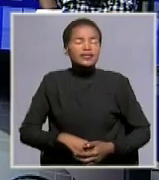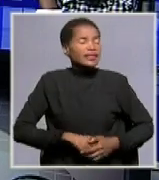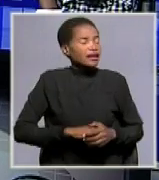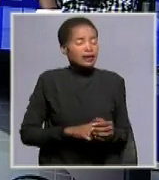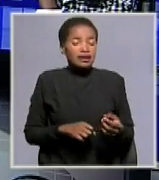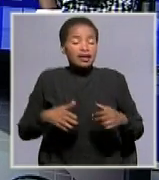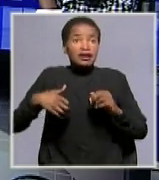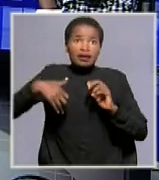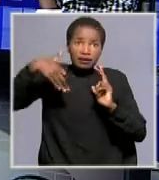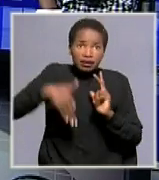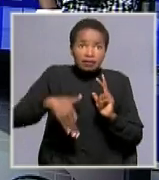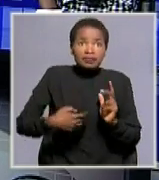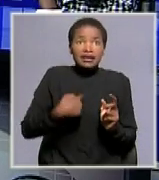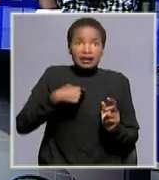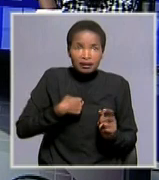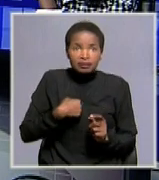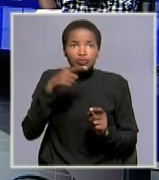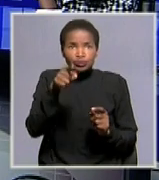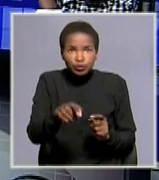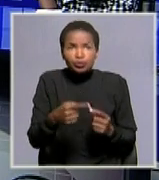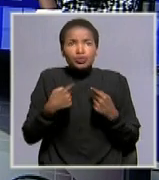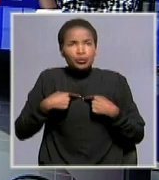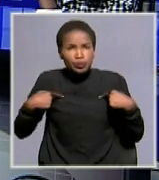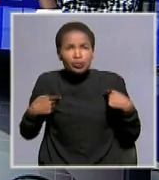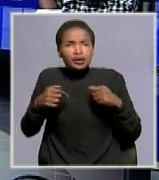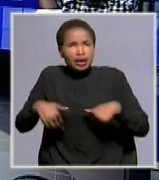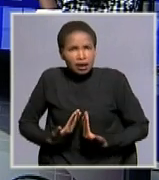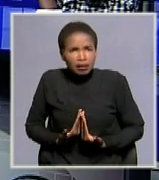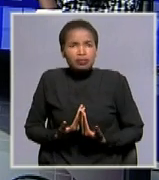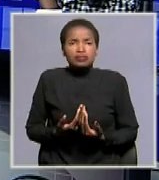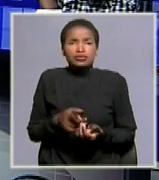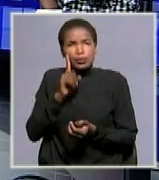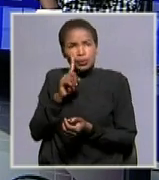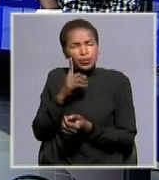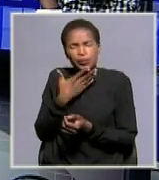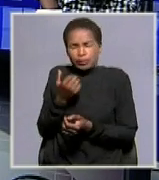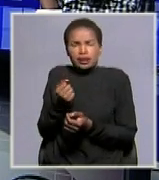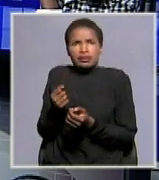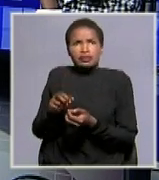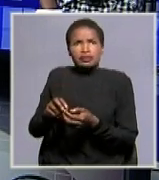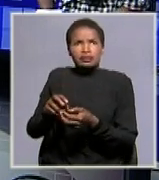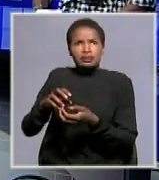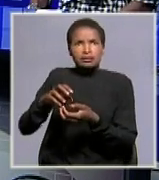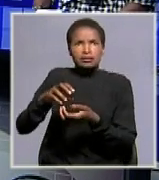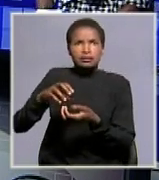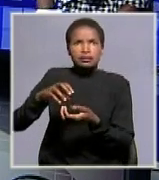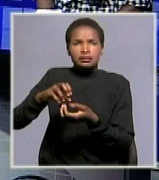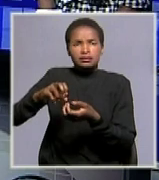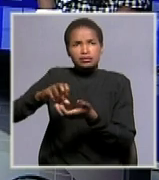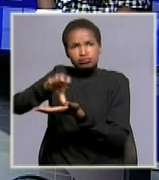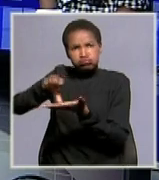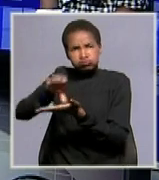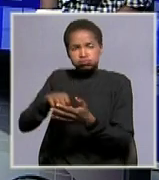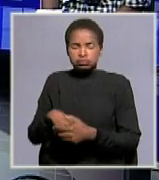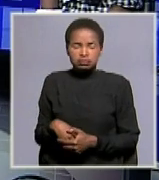we as namibians actually do to manage solid waste management to handle it effectively okay in order for us